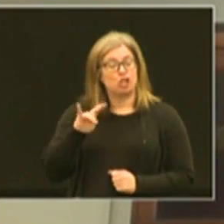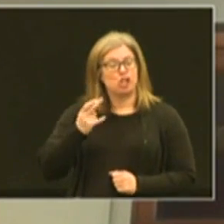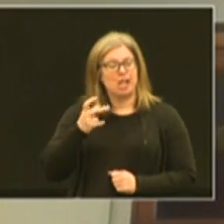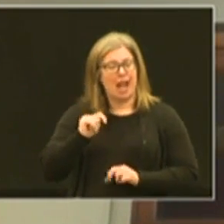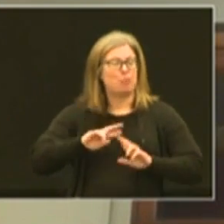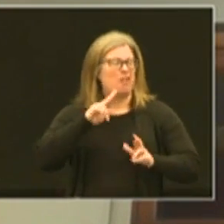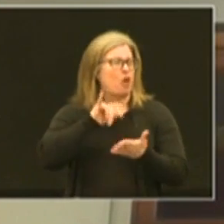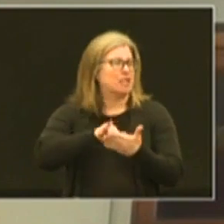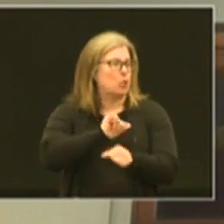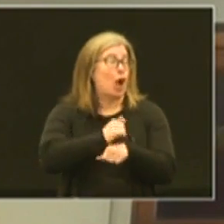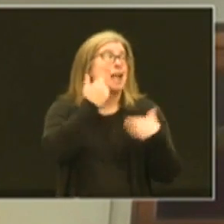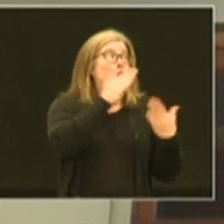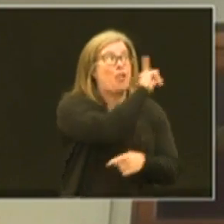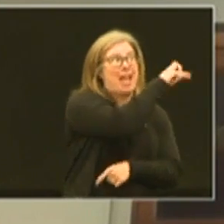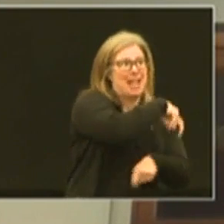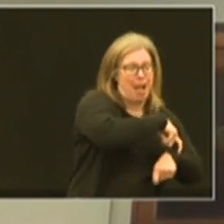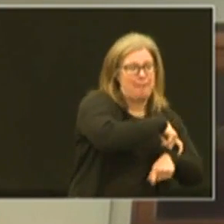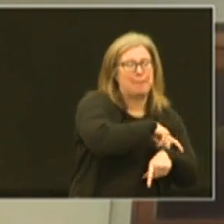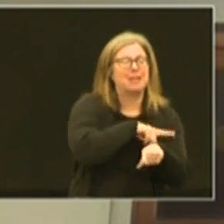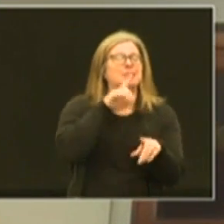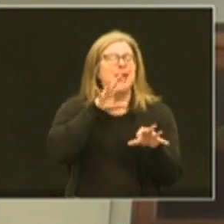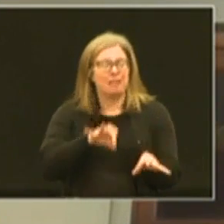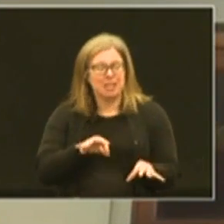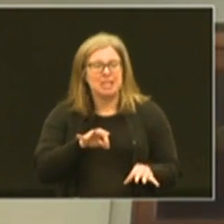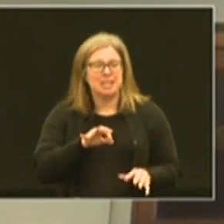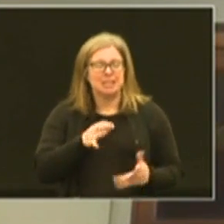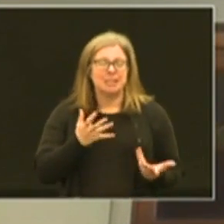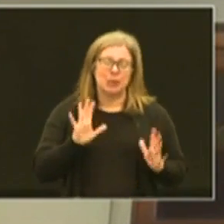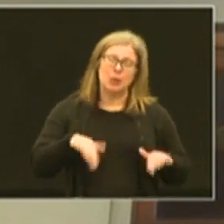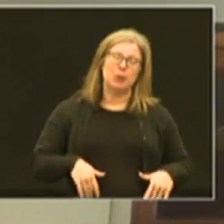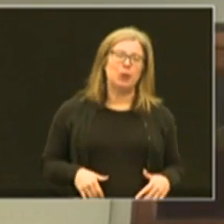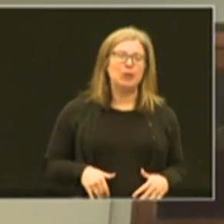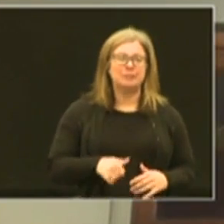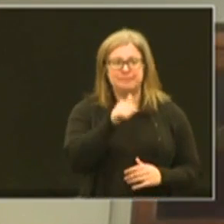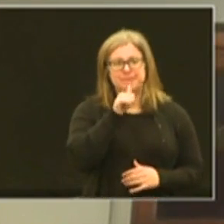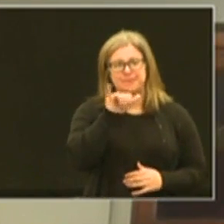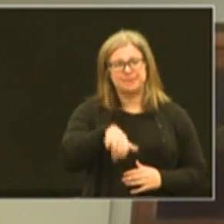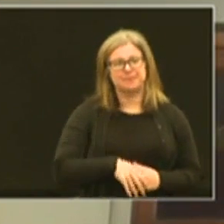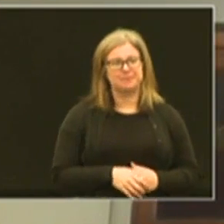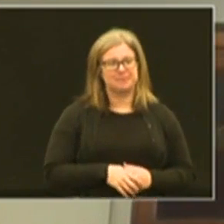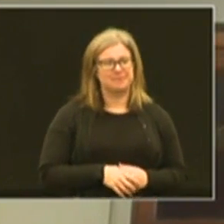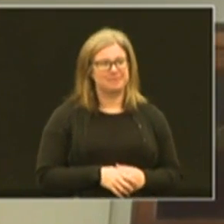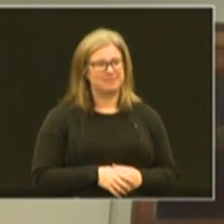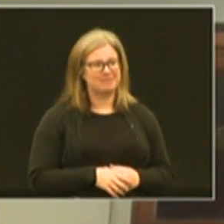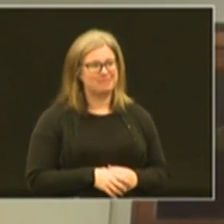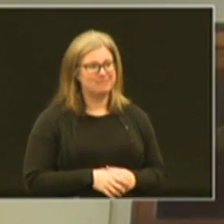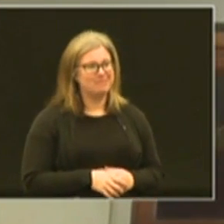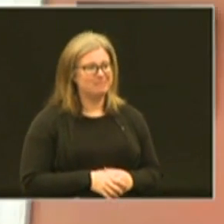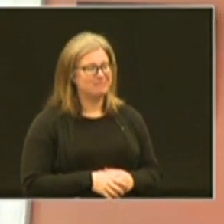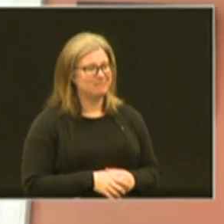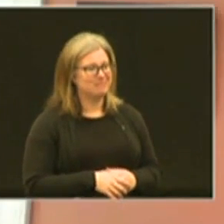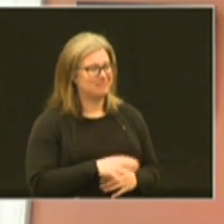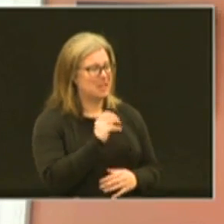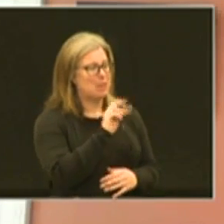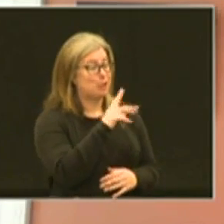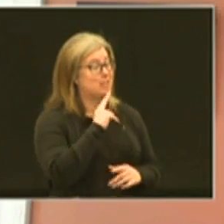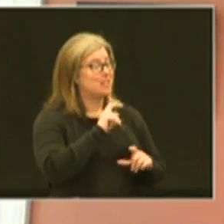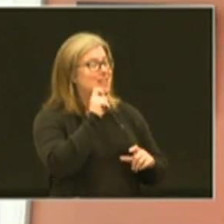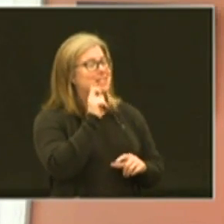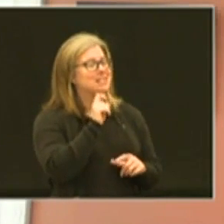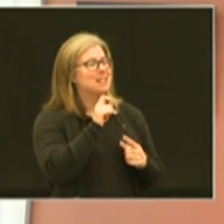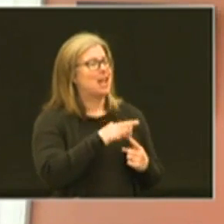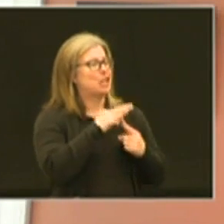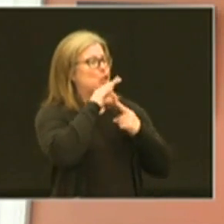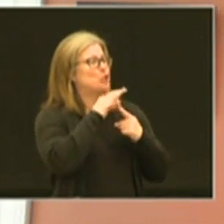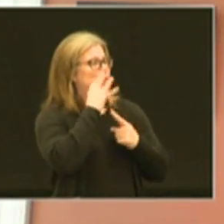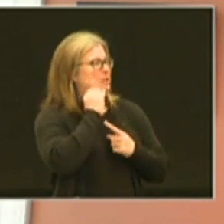me for this work i didn't know it at the time but it definitely did that's a unusual experience that